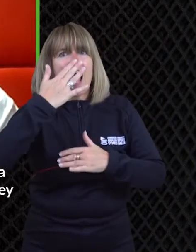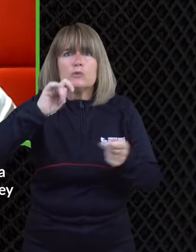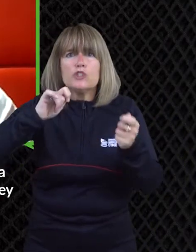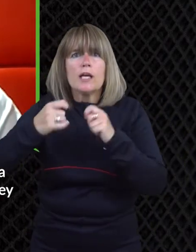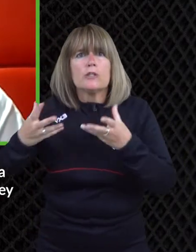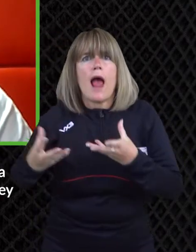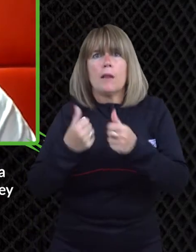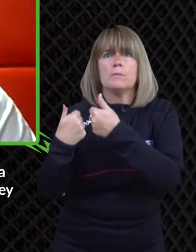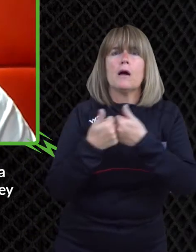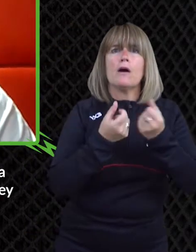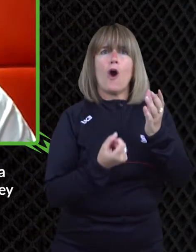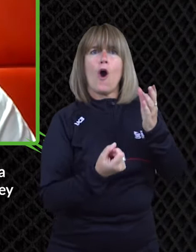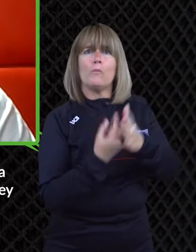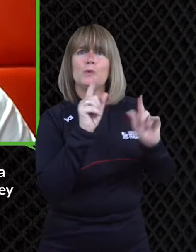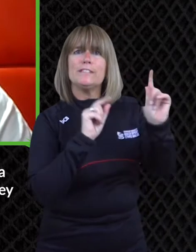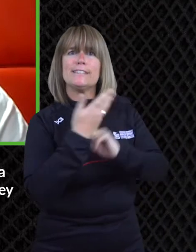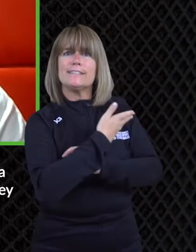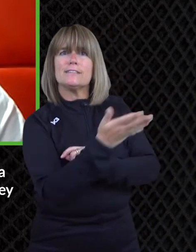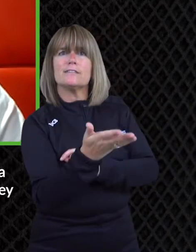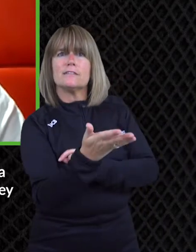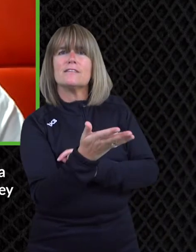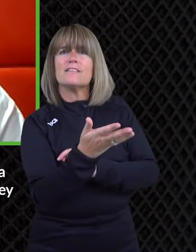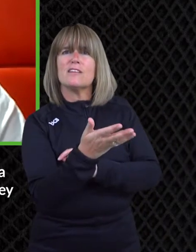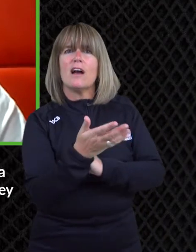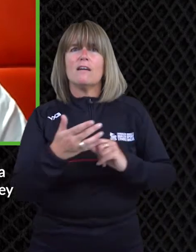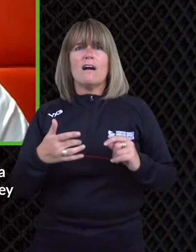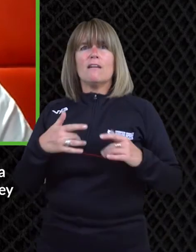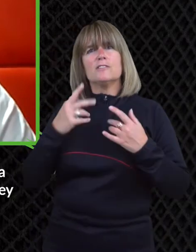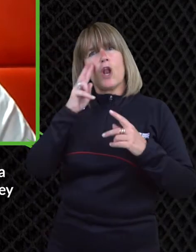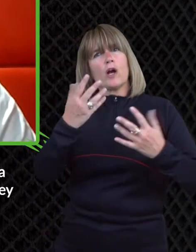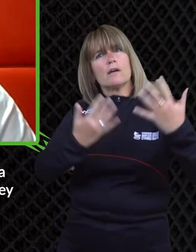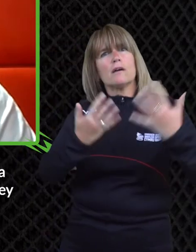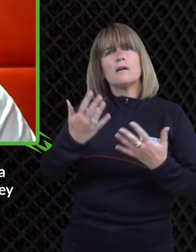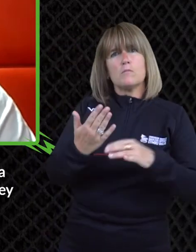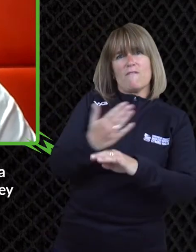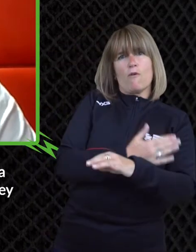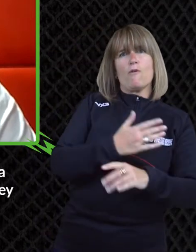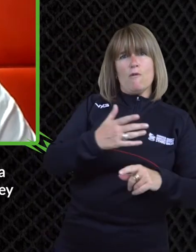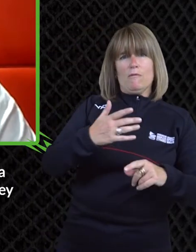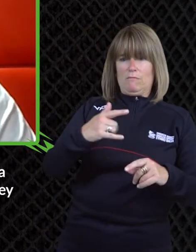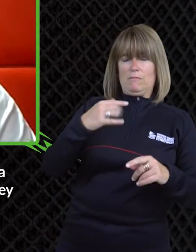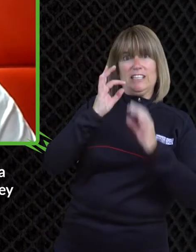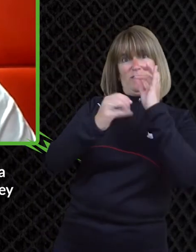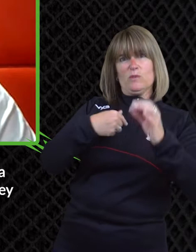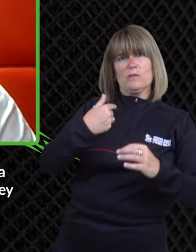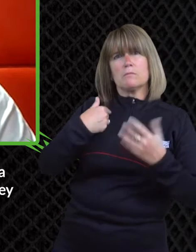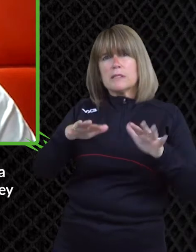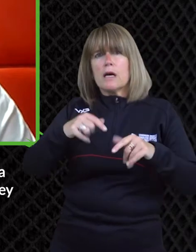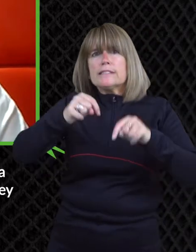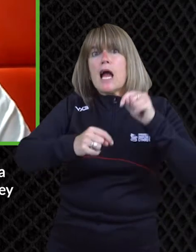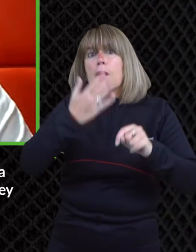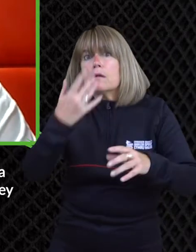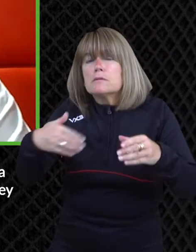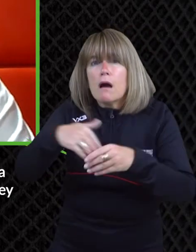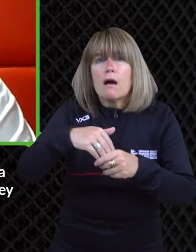clubs that don't offer a service and i just you know there are who have come to me a lot of people with a visual